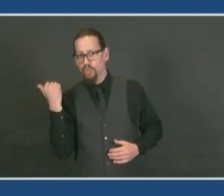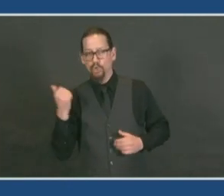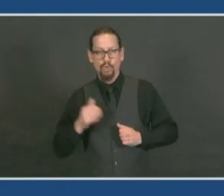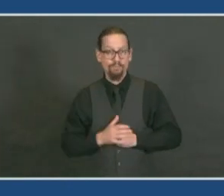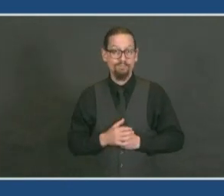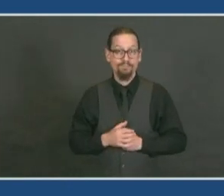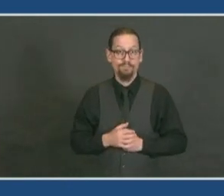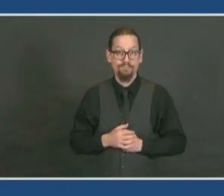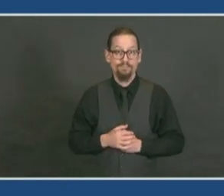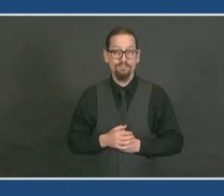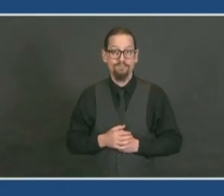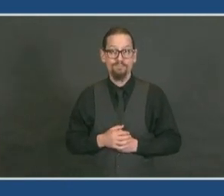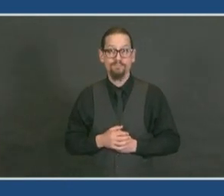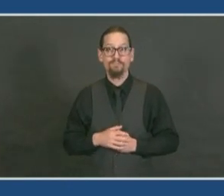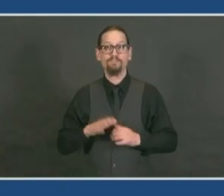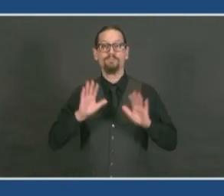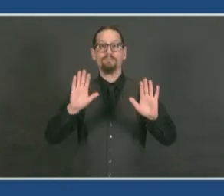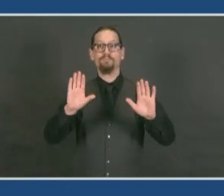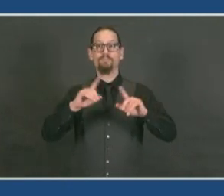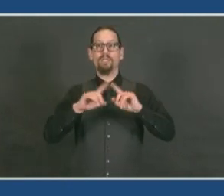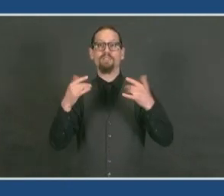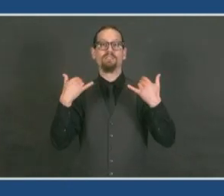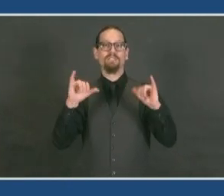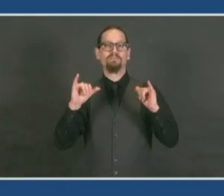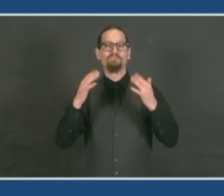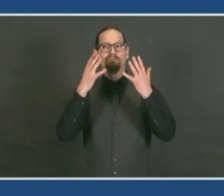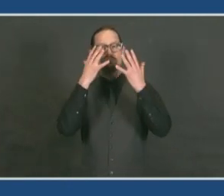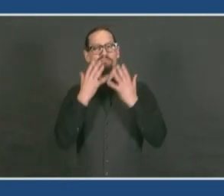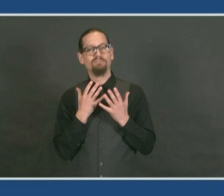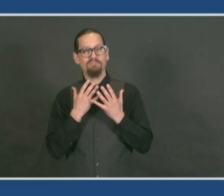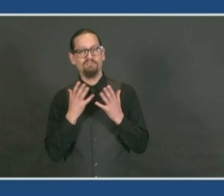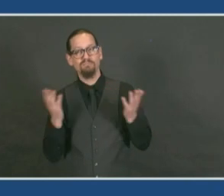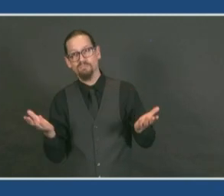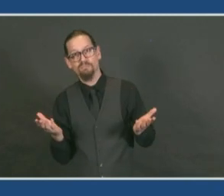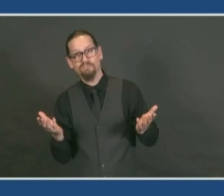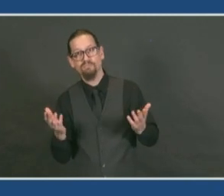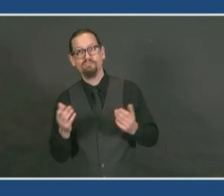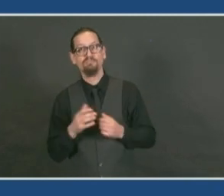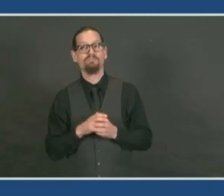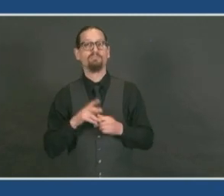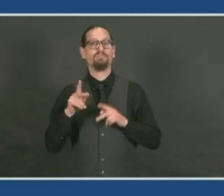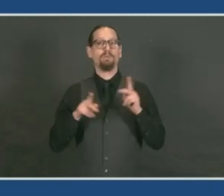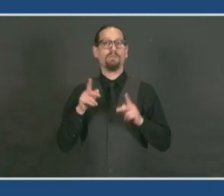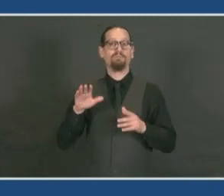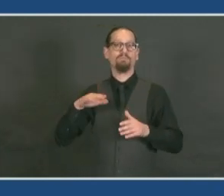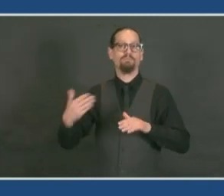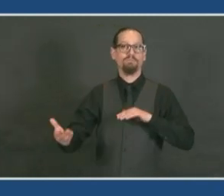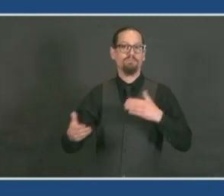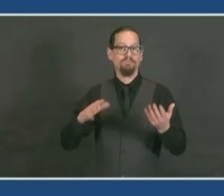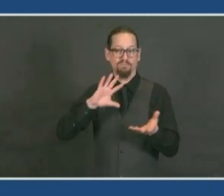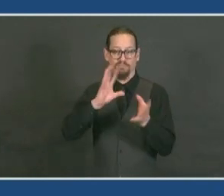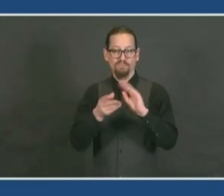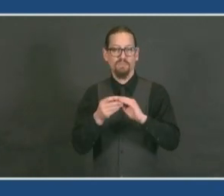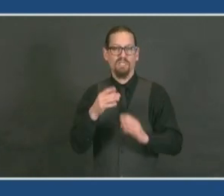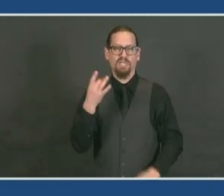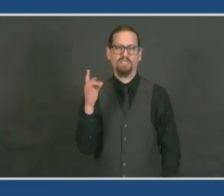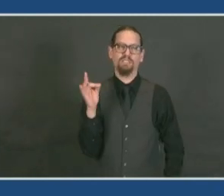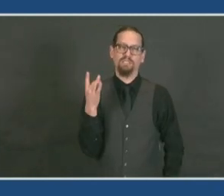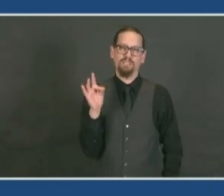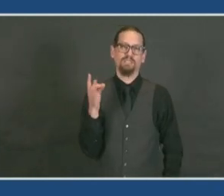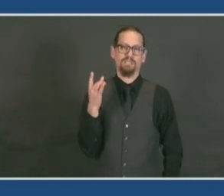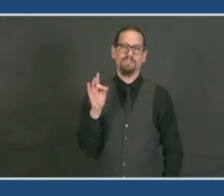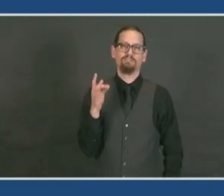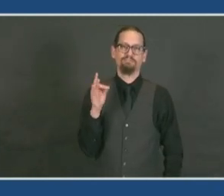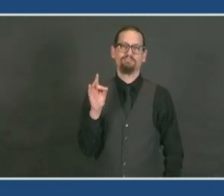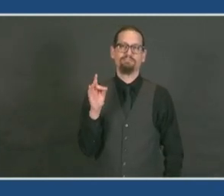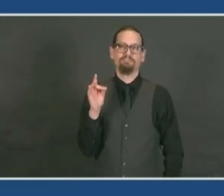Not so great news. Sadly, we have 18 new fatalities to report, which brings our